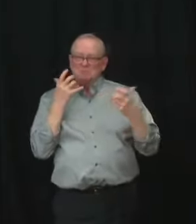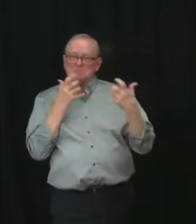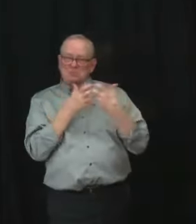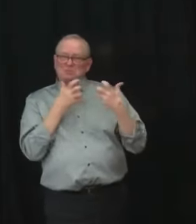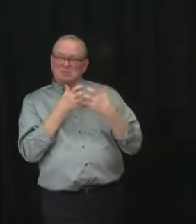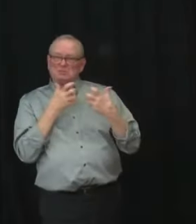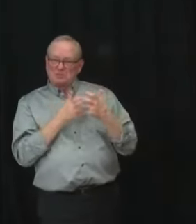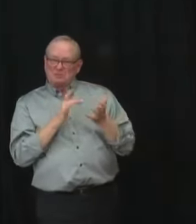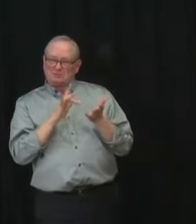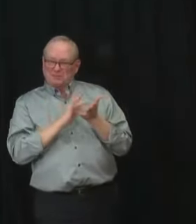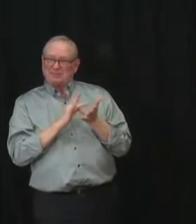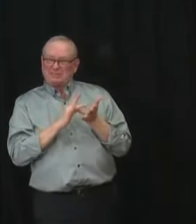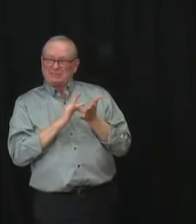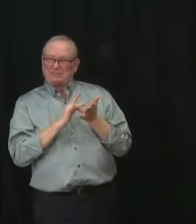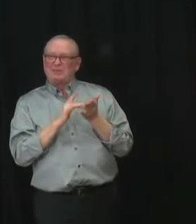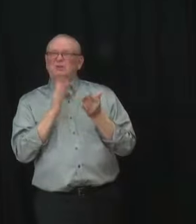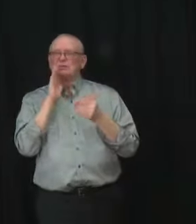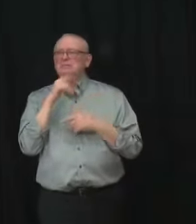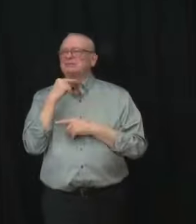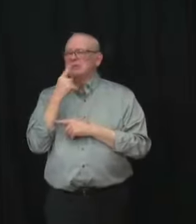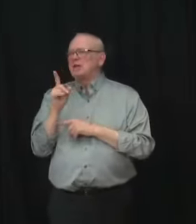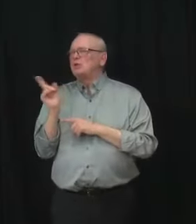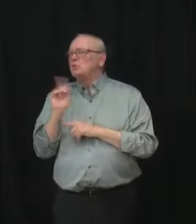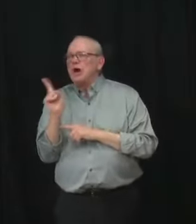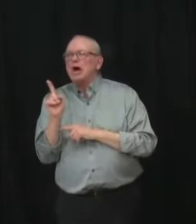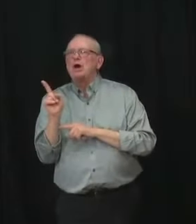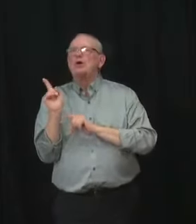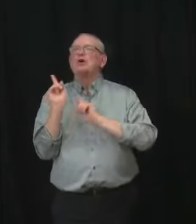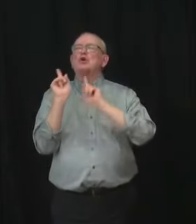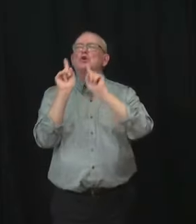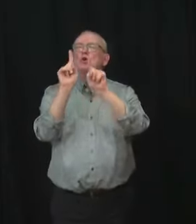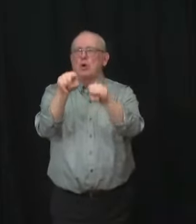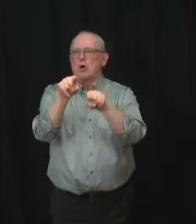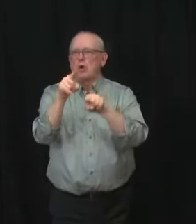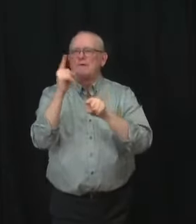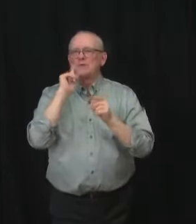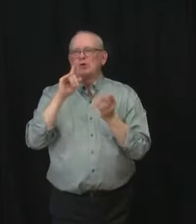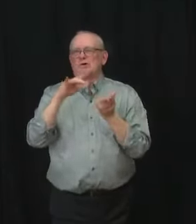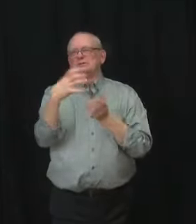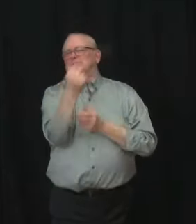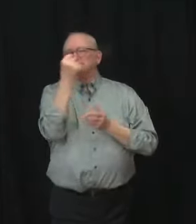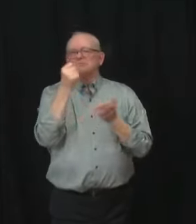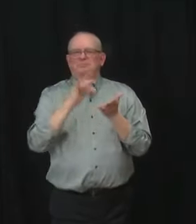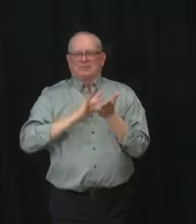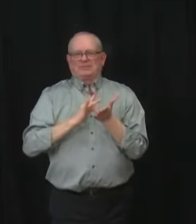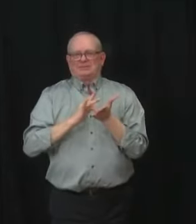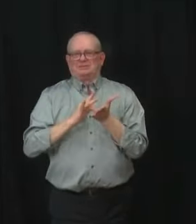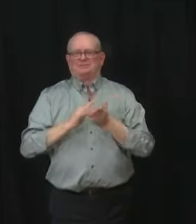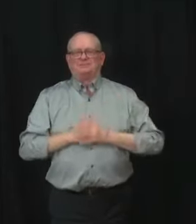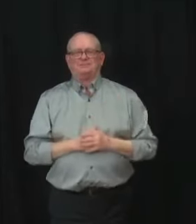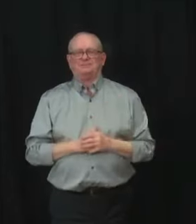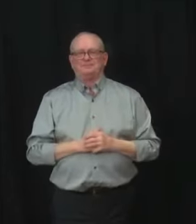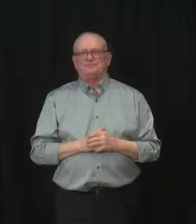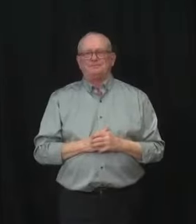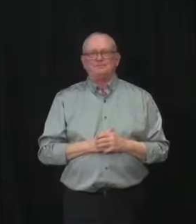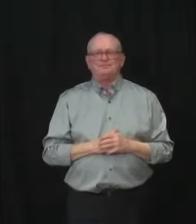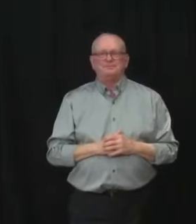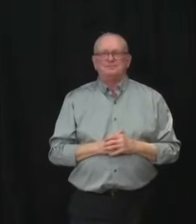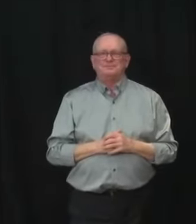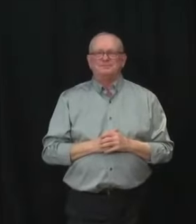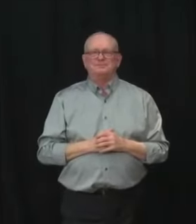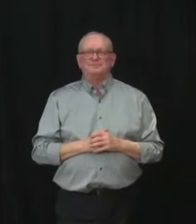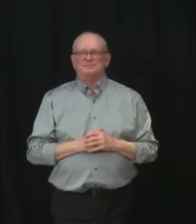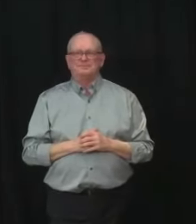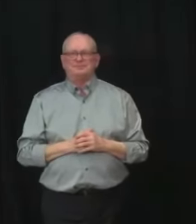be referred to a clinician with training and options for early COVID treatment, both monoclonal antibodies and Paxlovid.